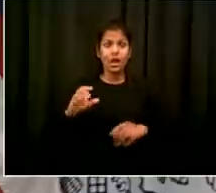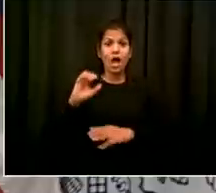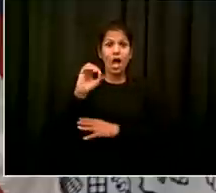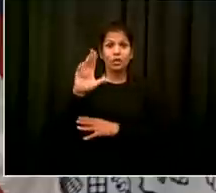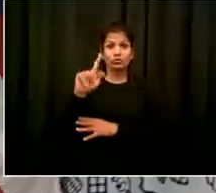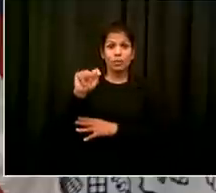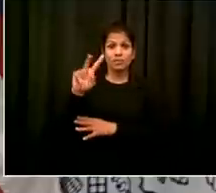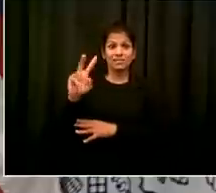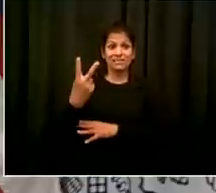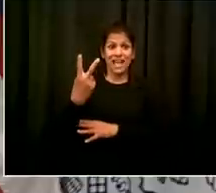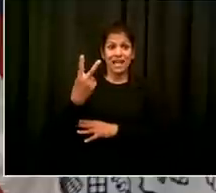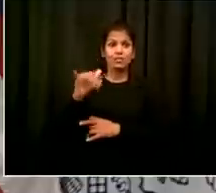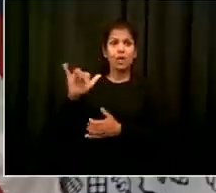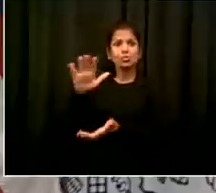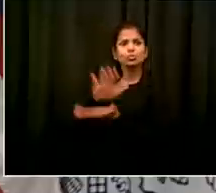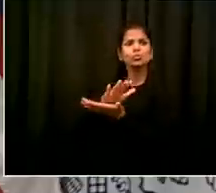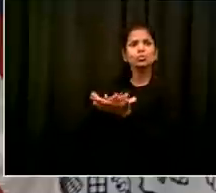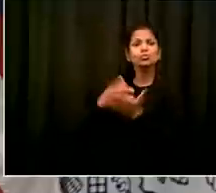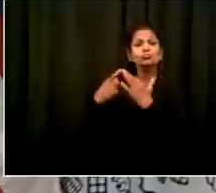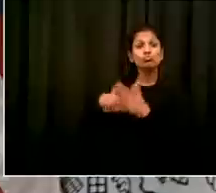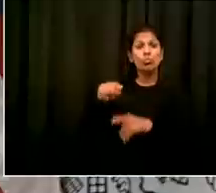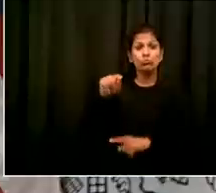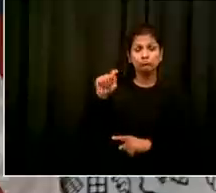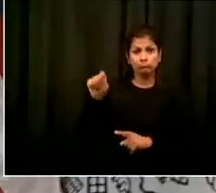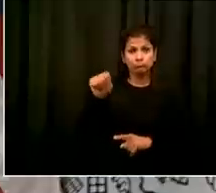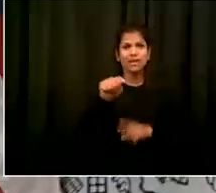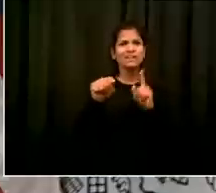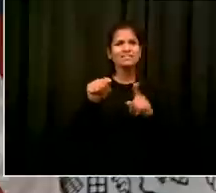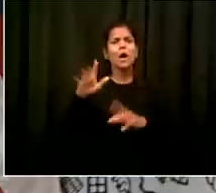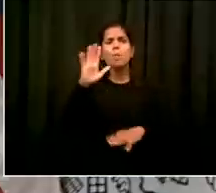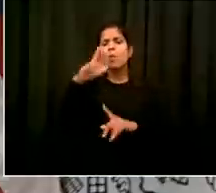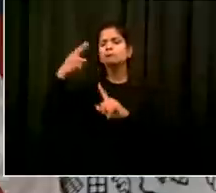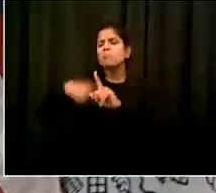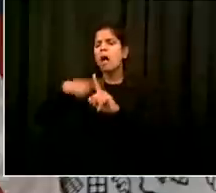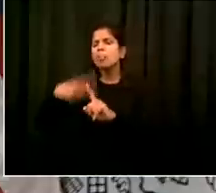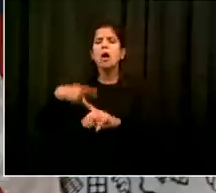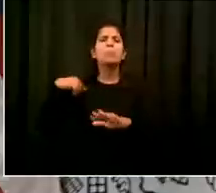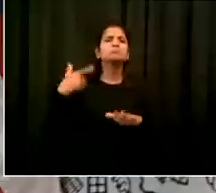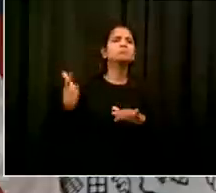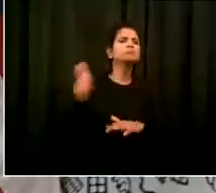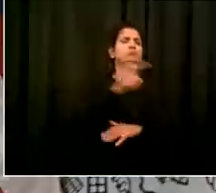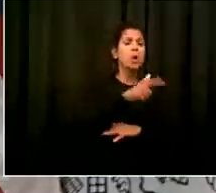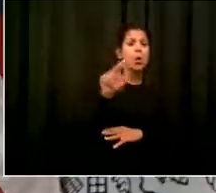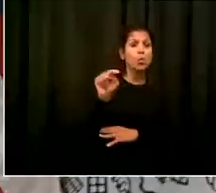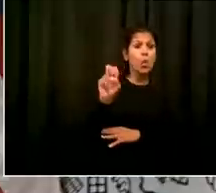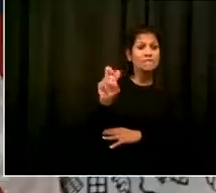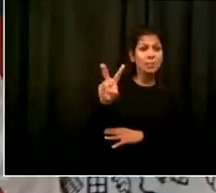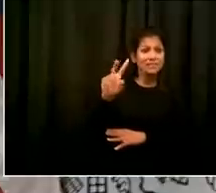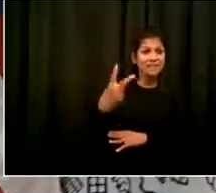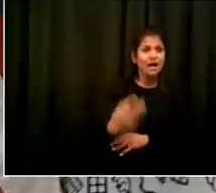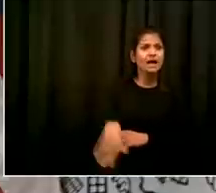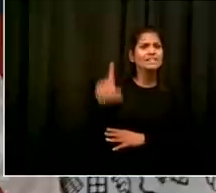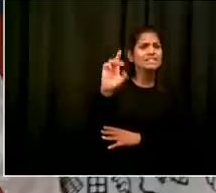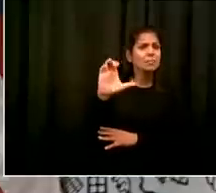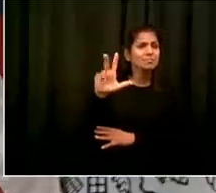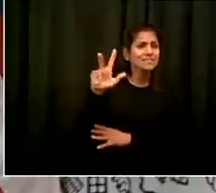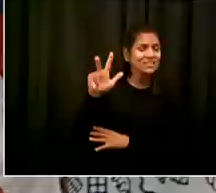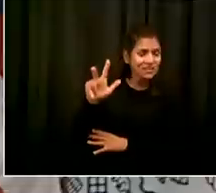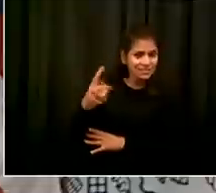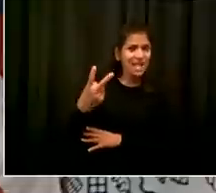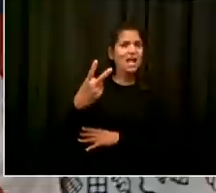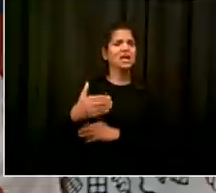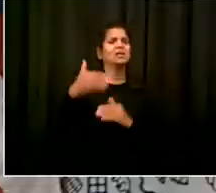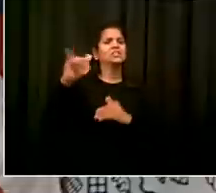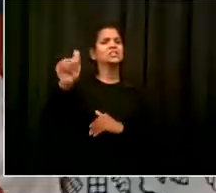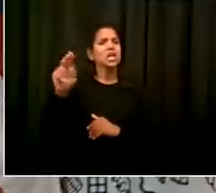and it'll be a sample between 10 and 20 percent of the people in the building so that means teachers staff